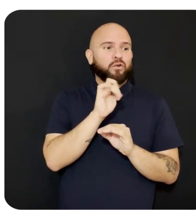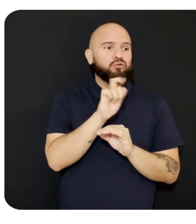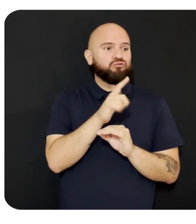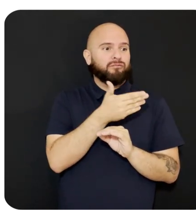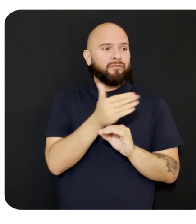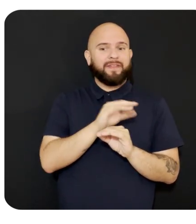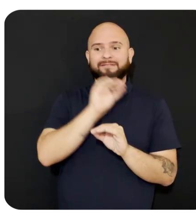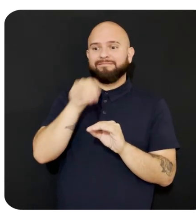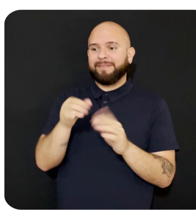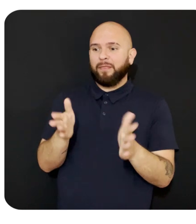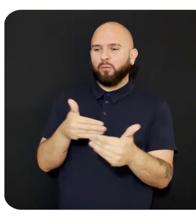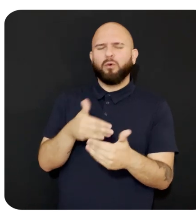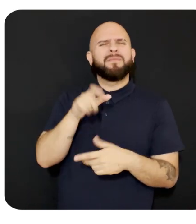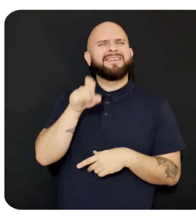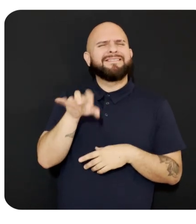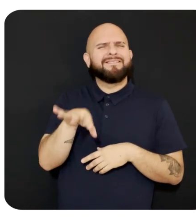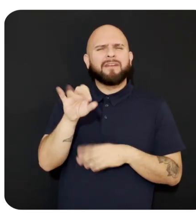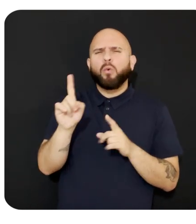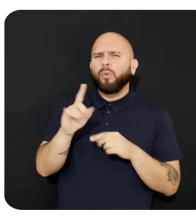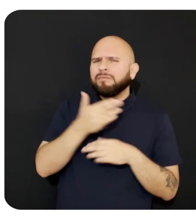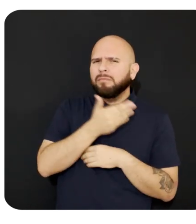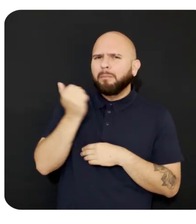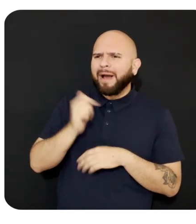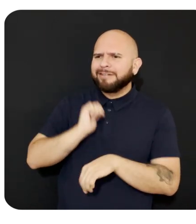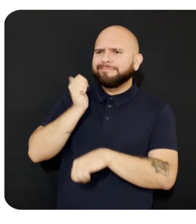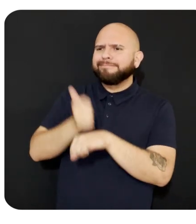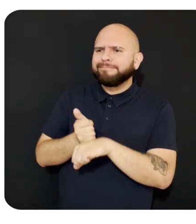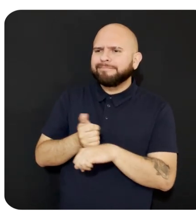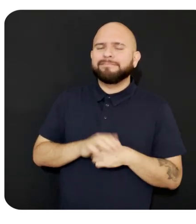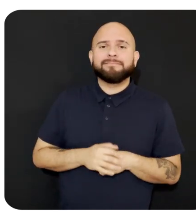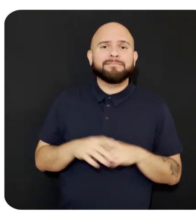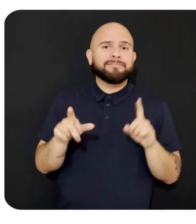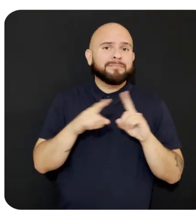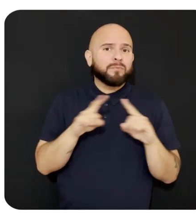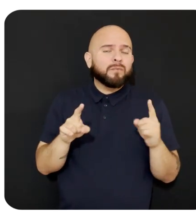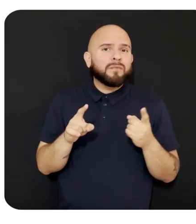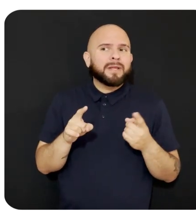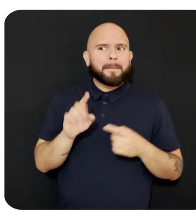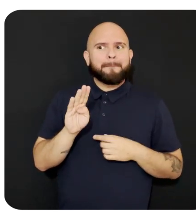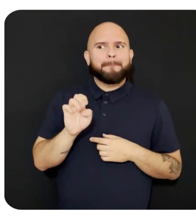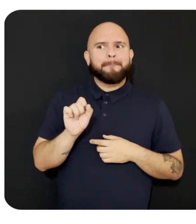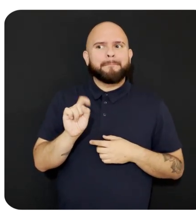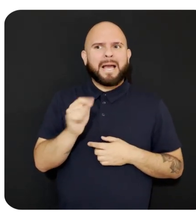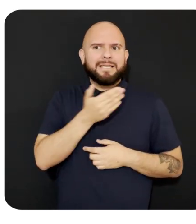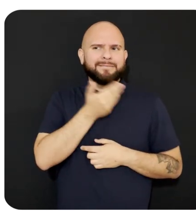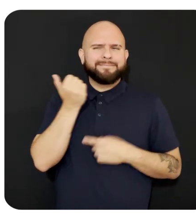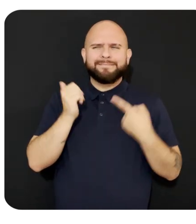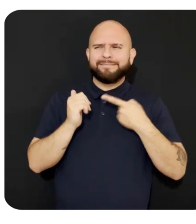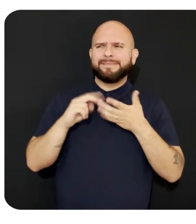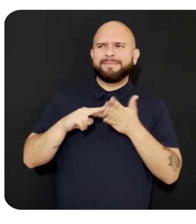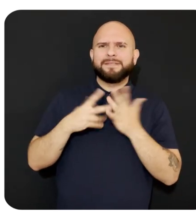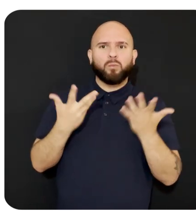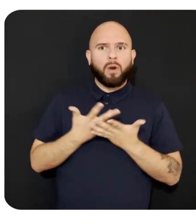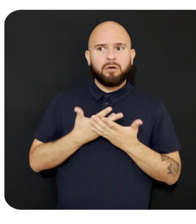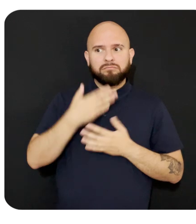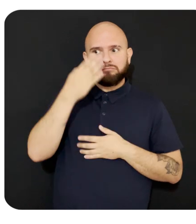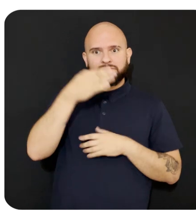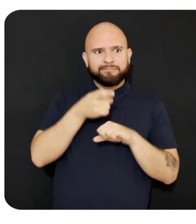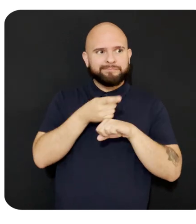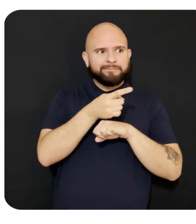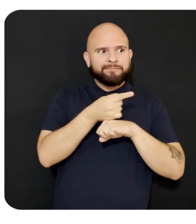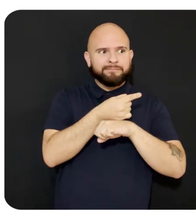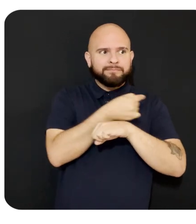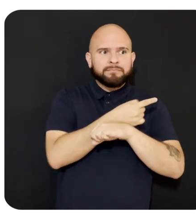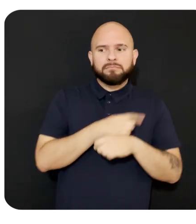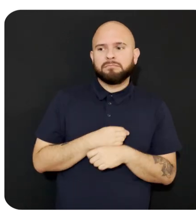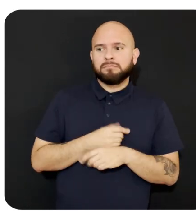find the best place for putting that object. But, qualifying best might mean the orientation of the object, how close it is to the player,